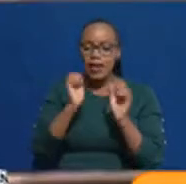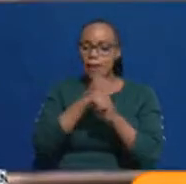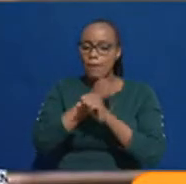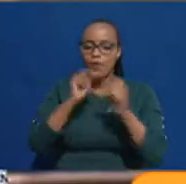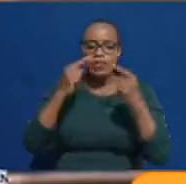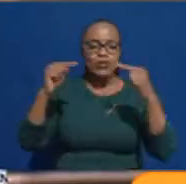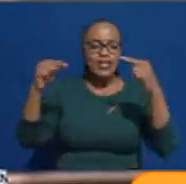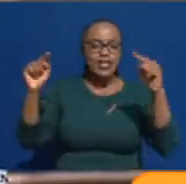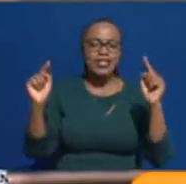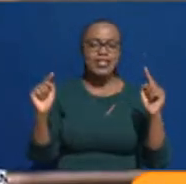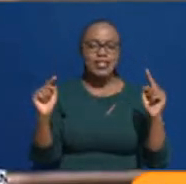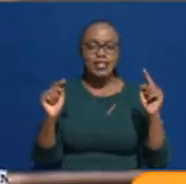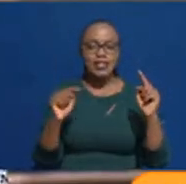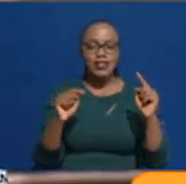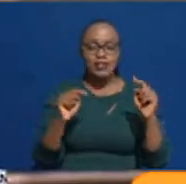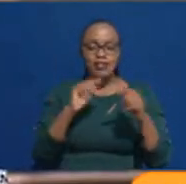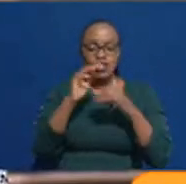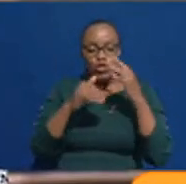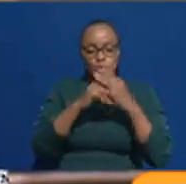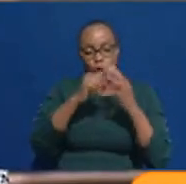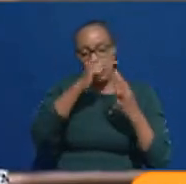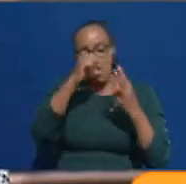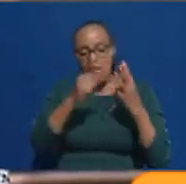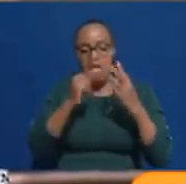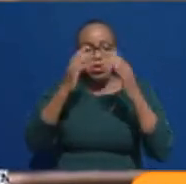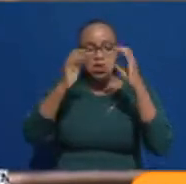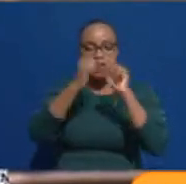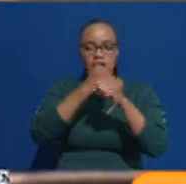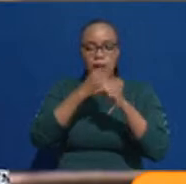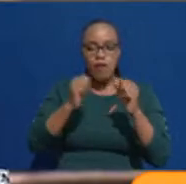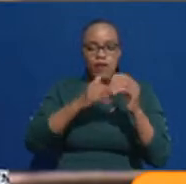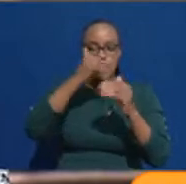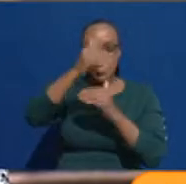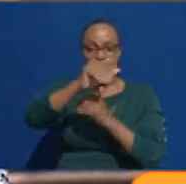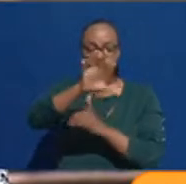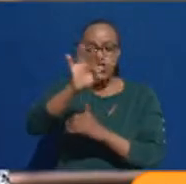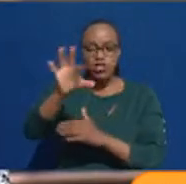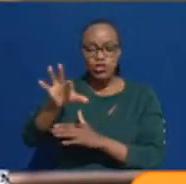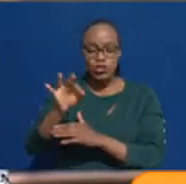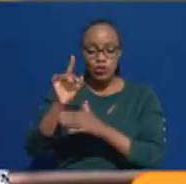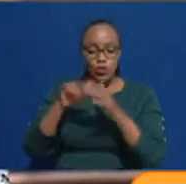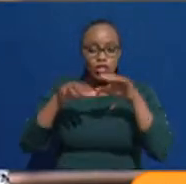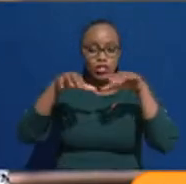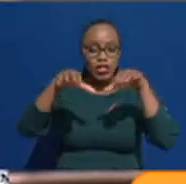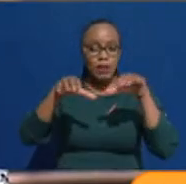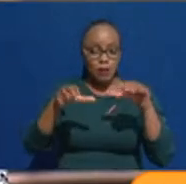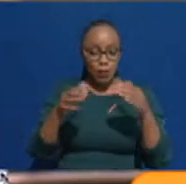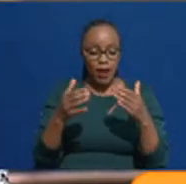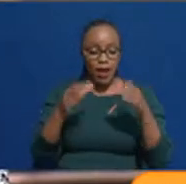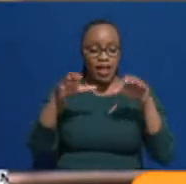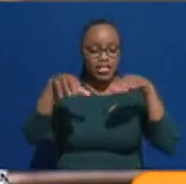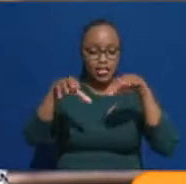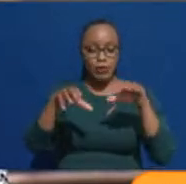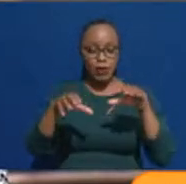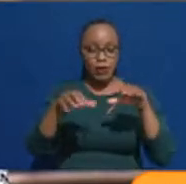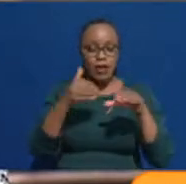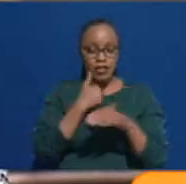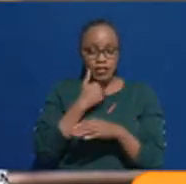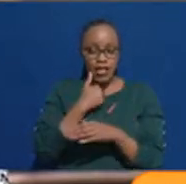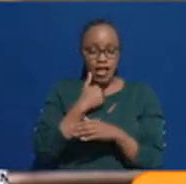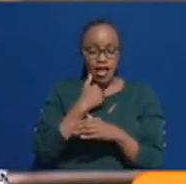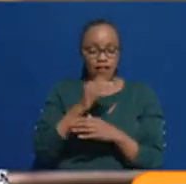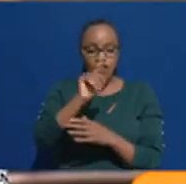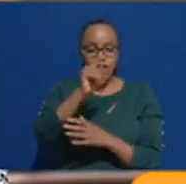would have made it in all this. So her next choices were in diploma. Okay. So diploma, she had the